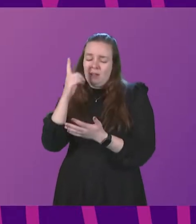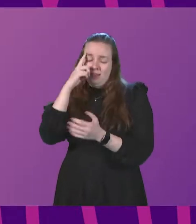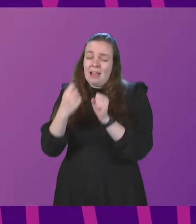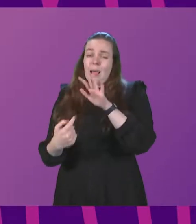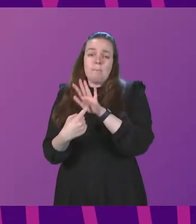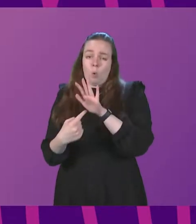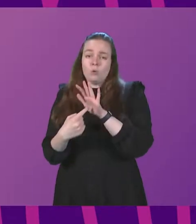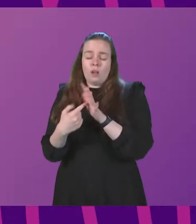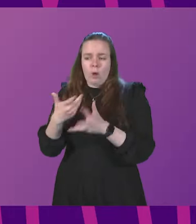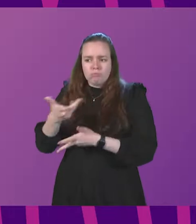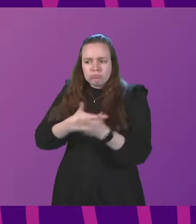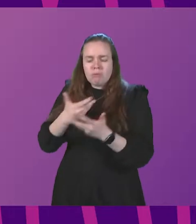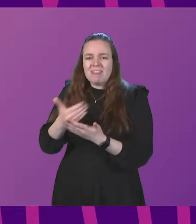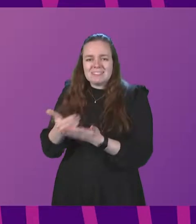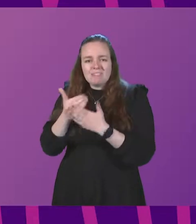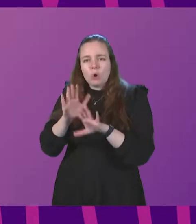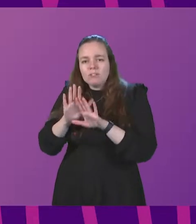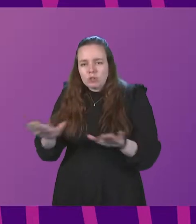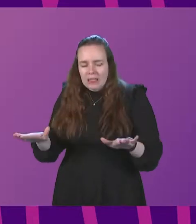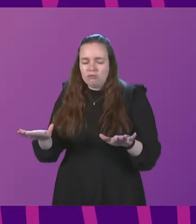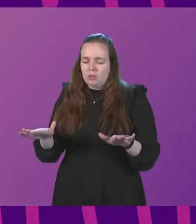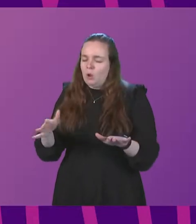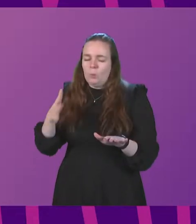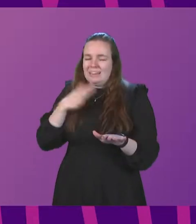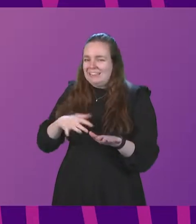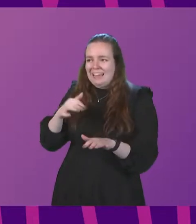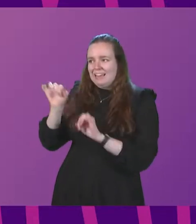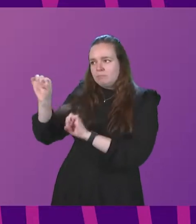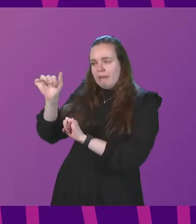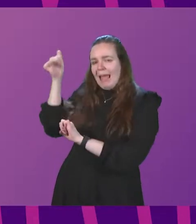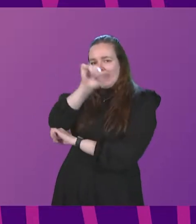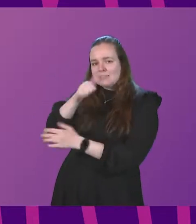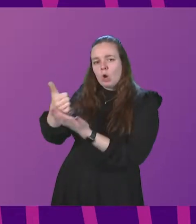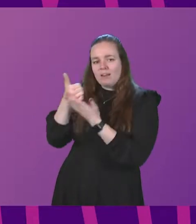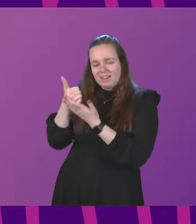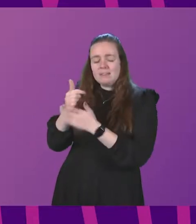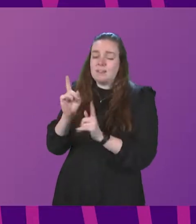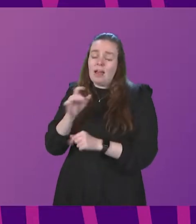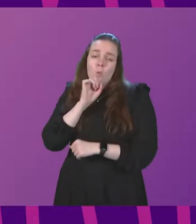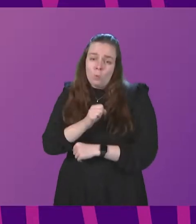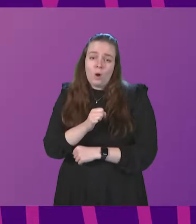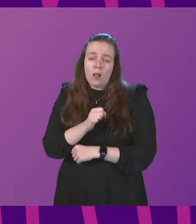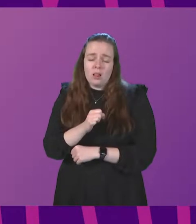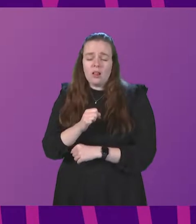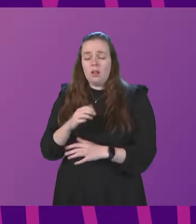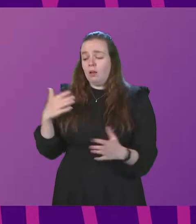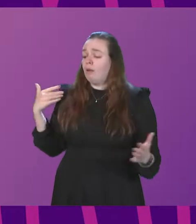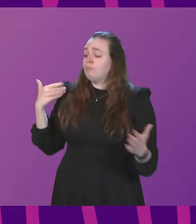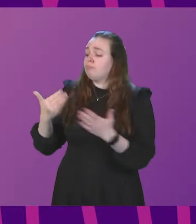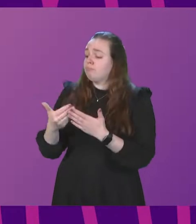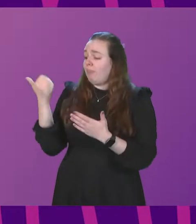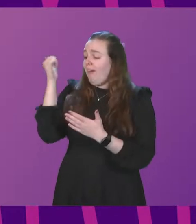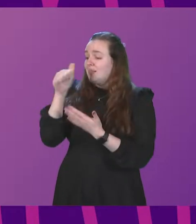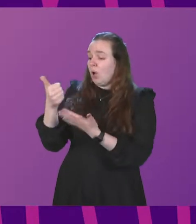discussing the safety of children, that we do take expert advice, and that is what we will do. Up until now, the expert